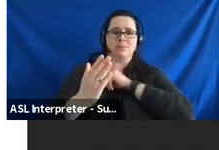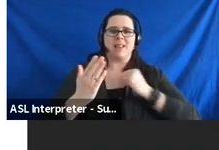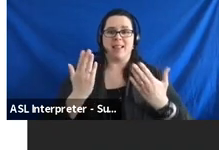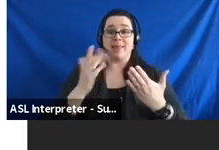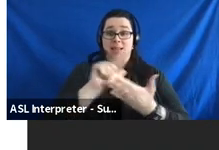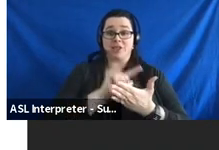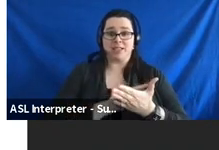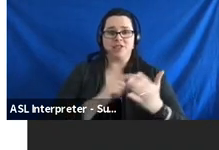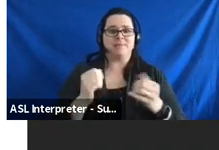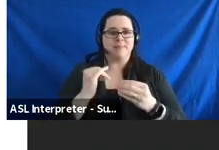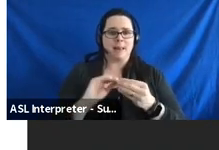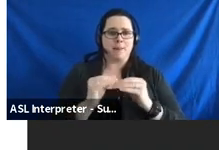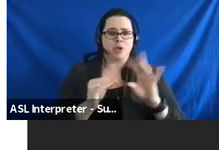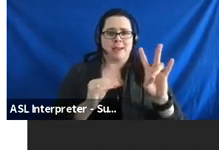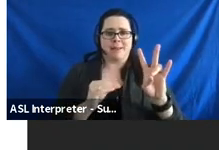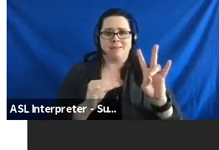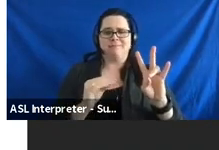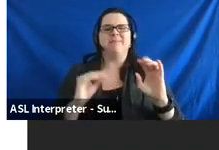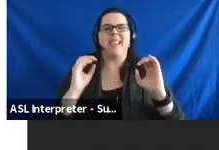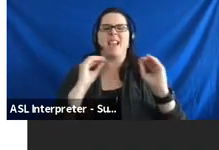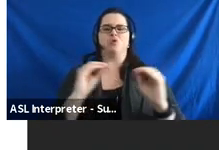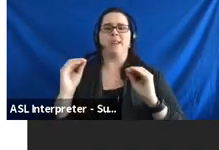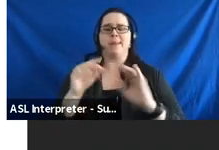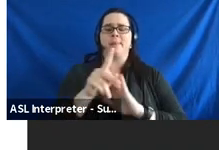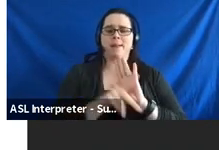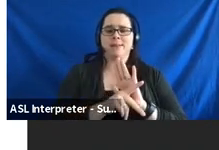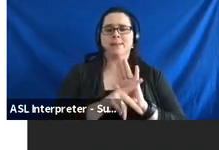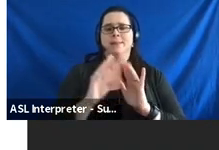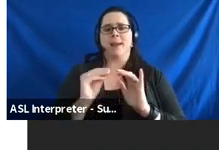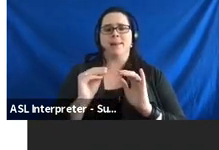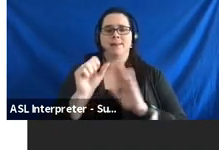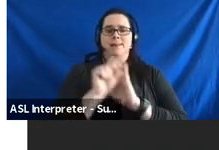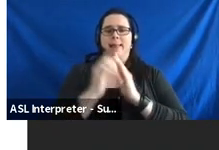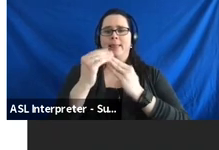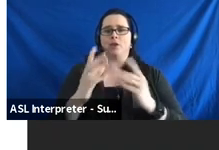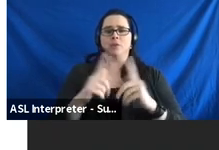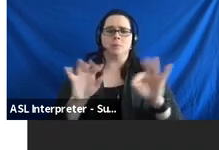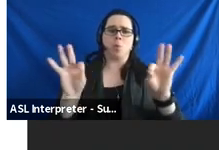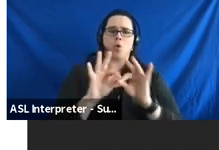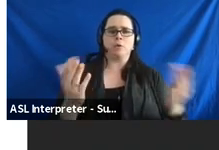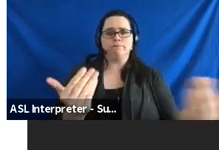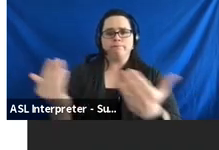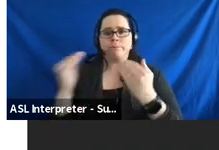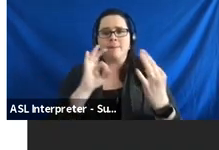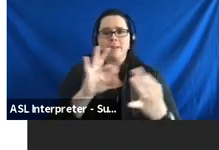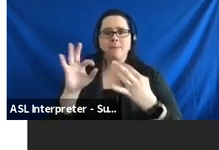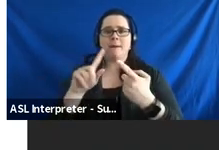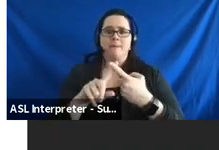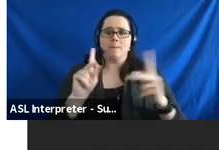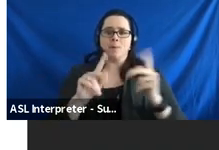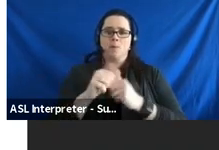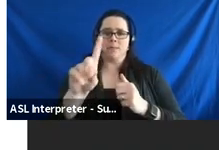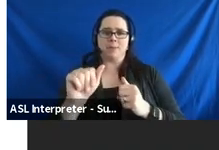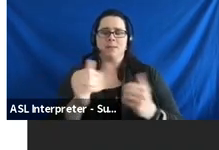And the last one here is educate policymakers and other state leaders about the importance of gathering input for people with disabilities. And